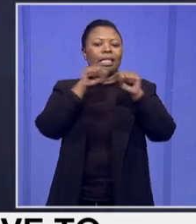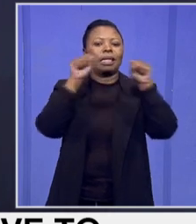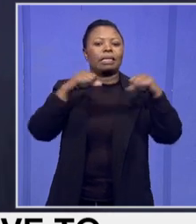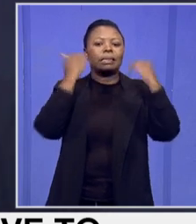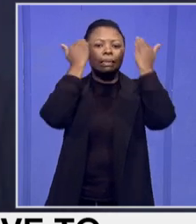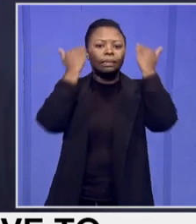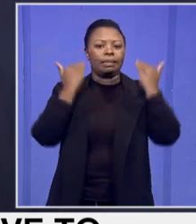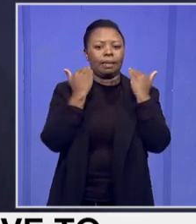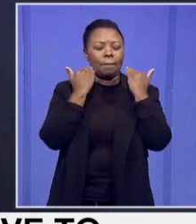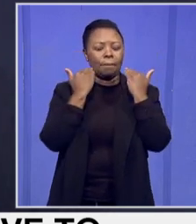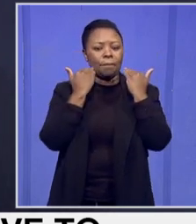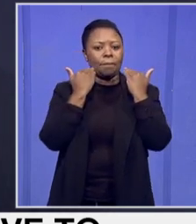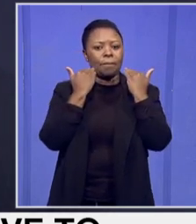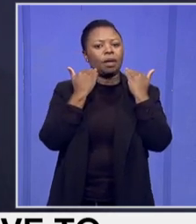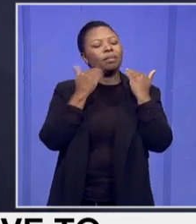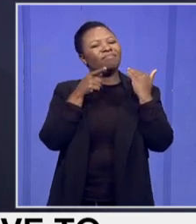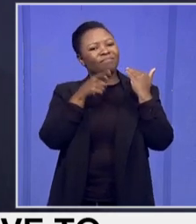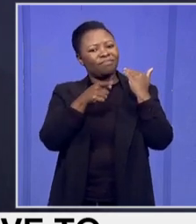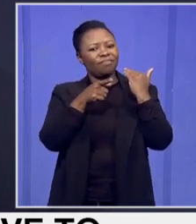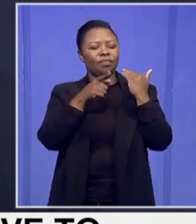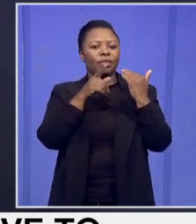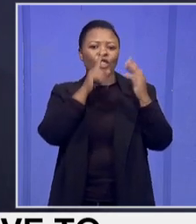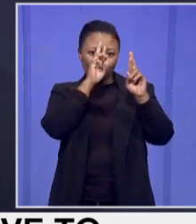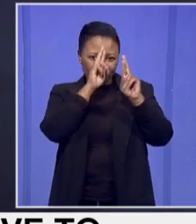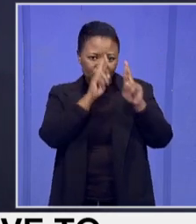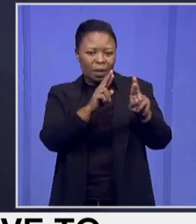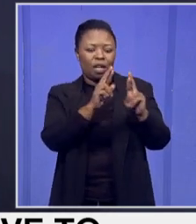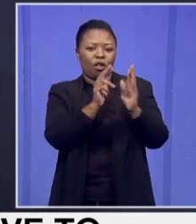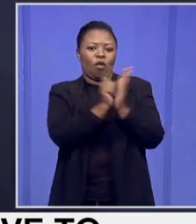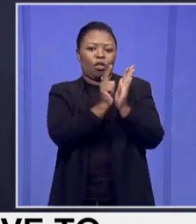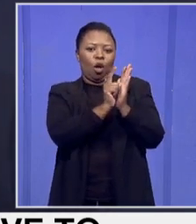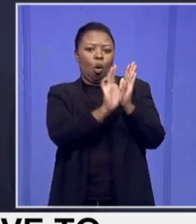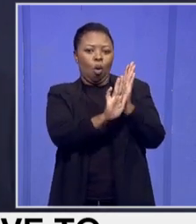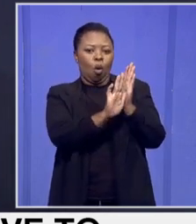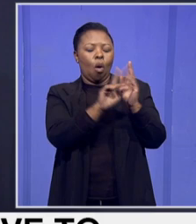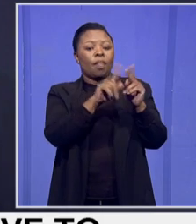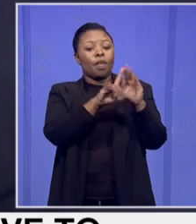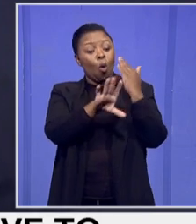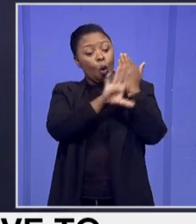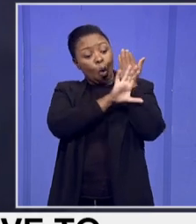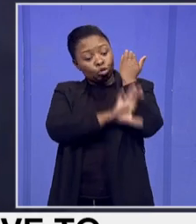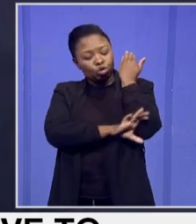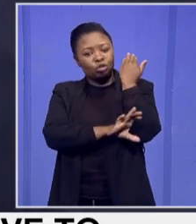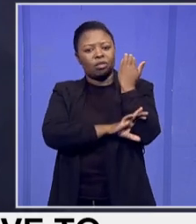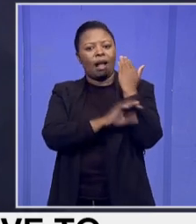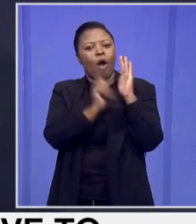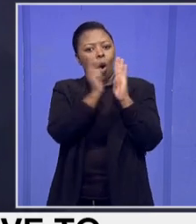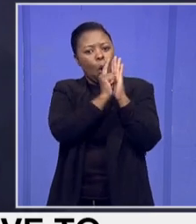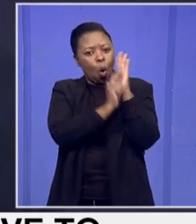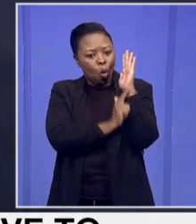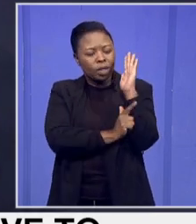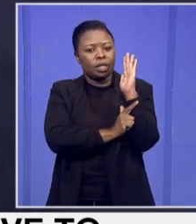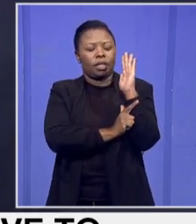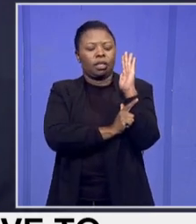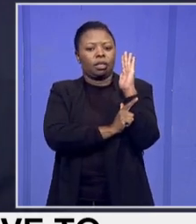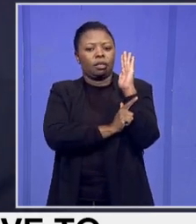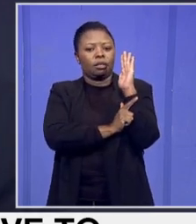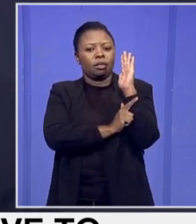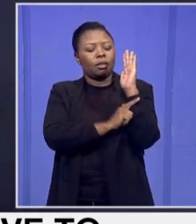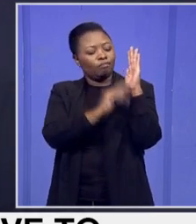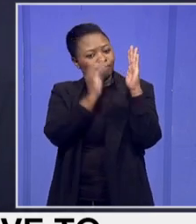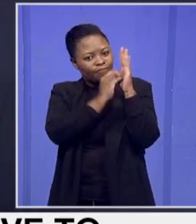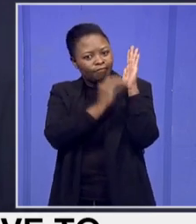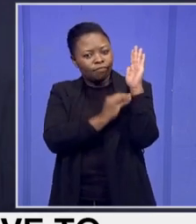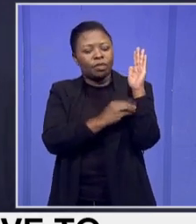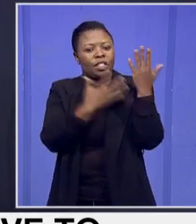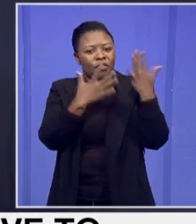interpreting the law and applying the constitutional precepts that are set out in various constitutions of the continent